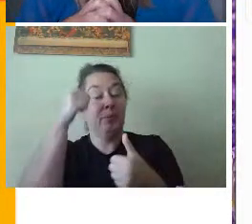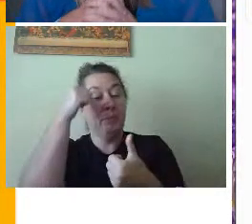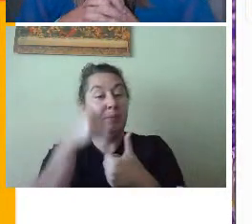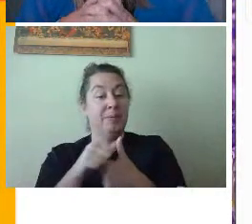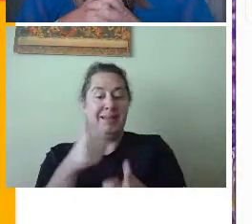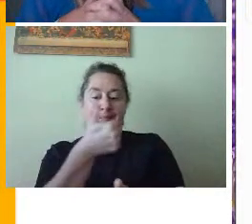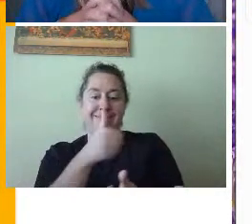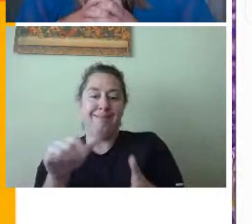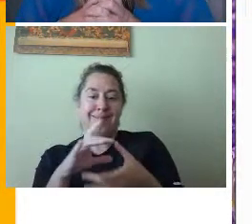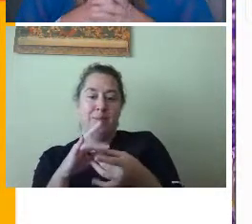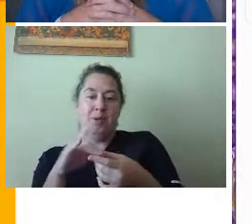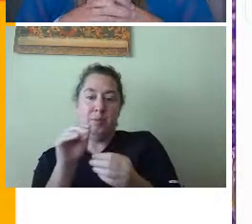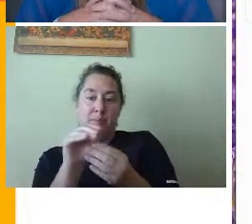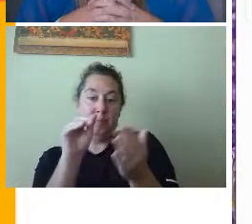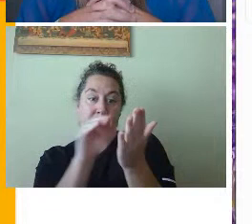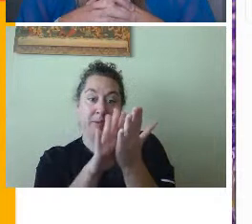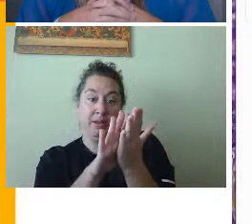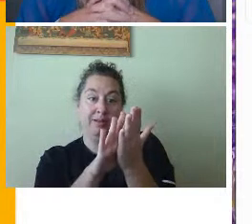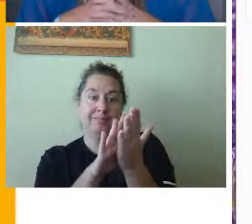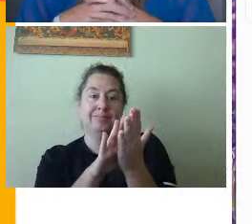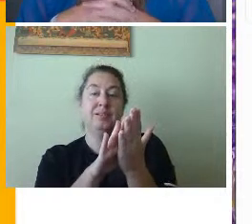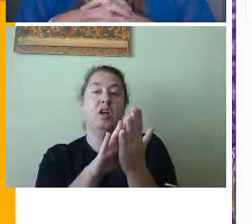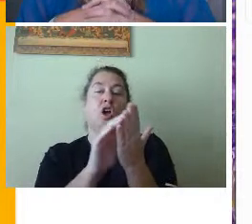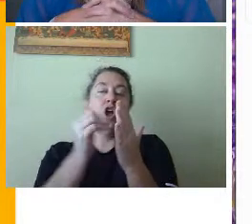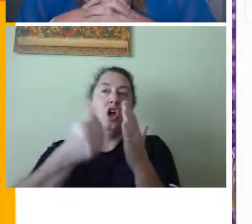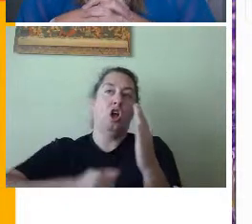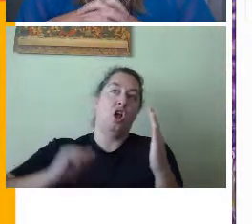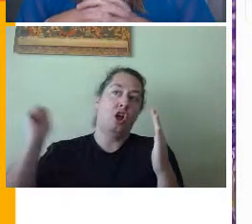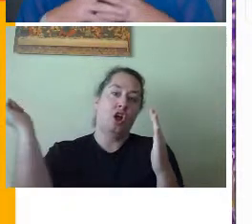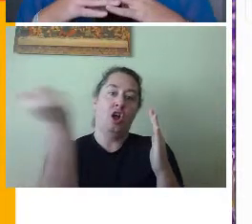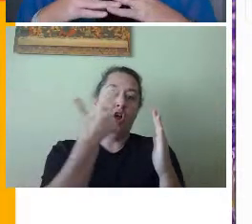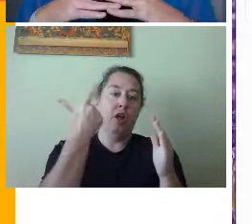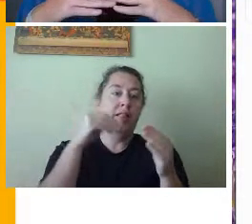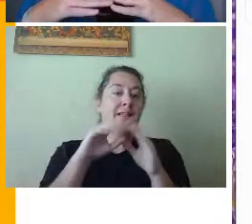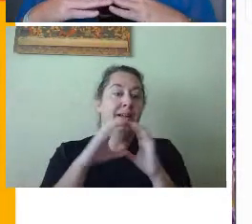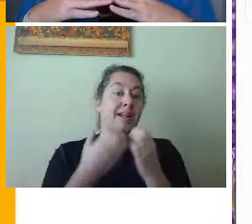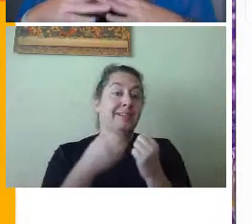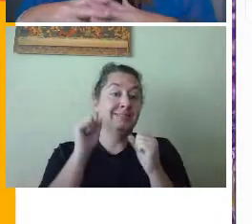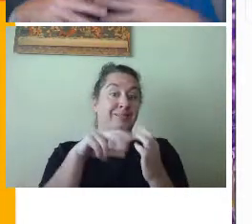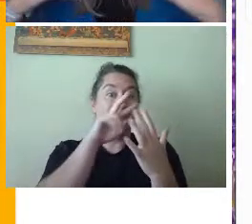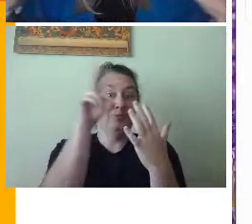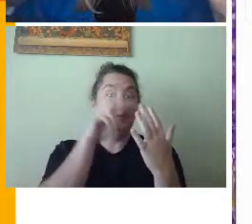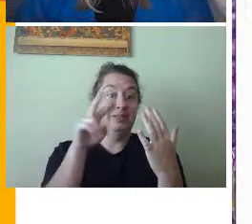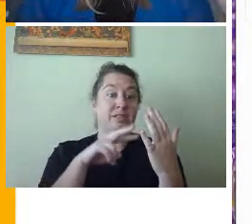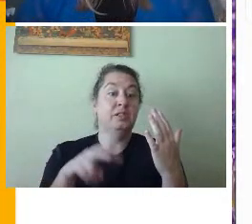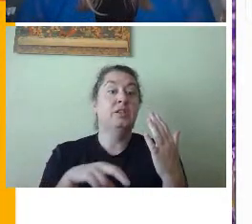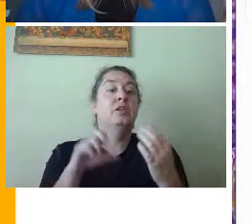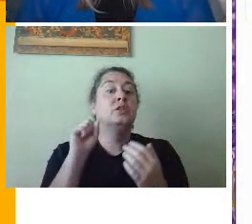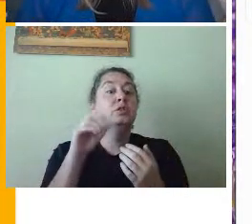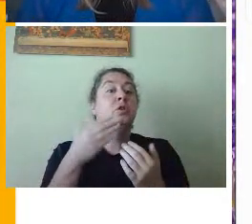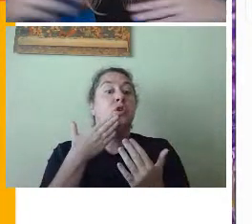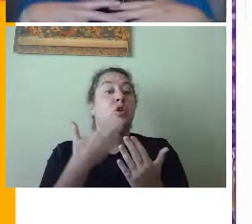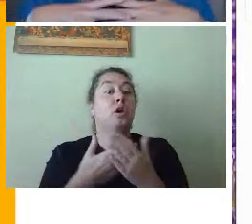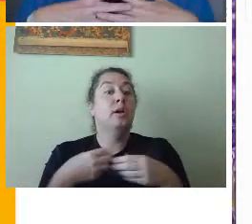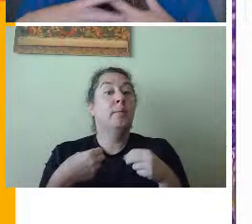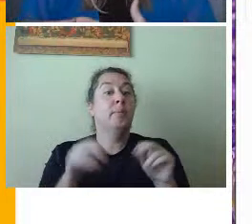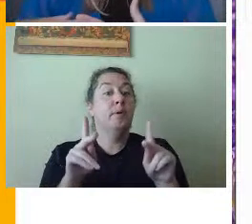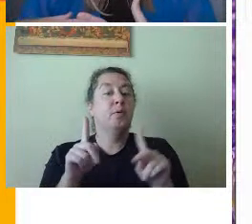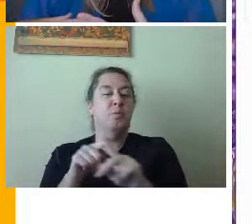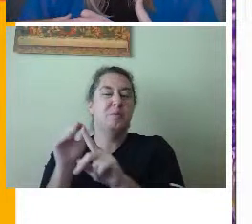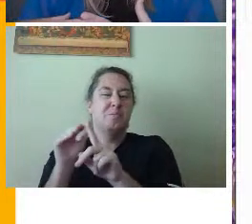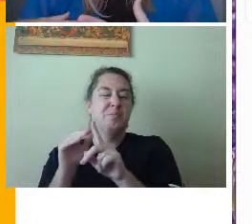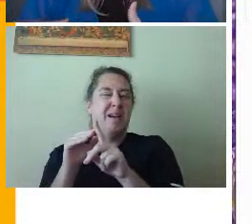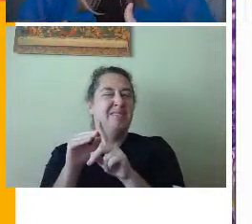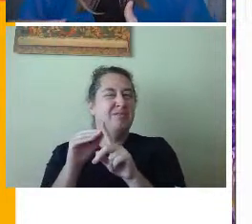comment they put here can be seen by the entire class. It's a good opportunity to remind your students to be